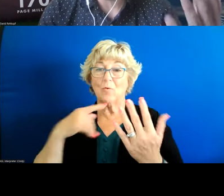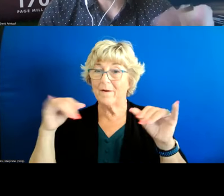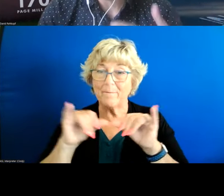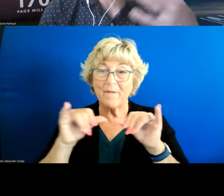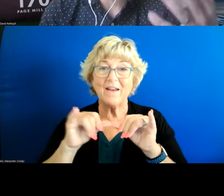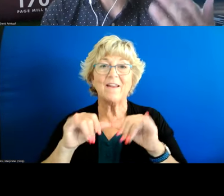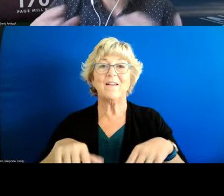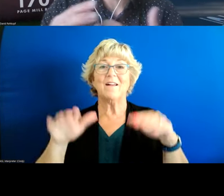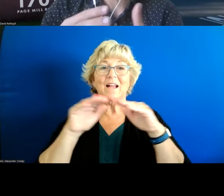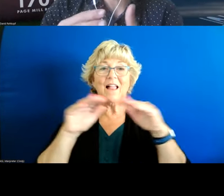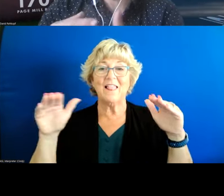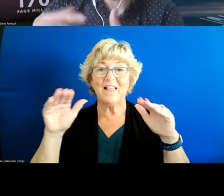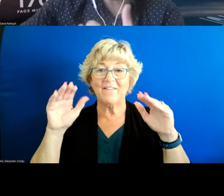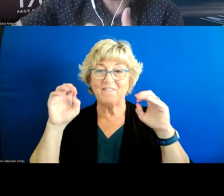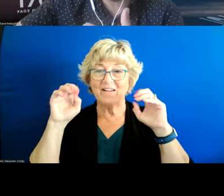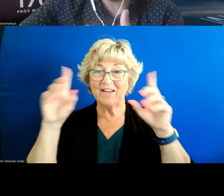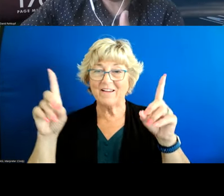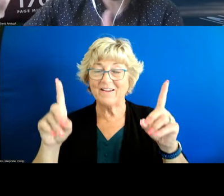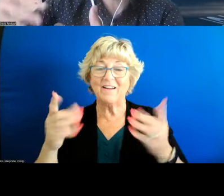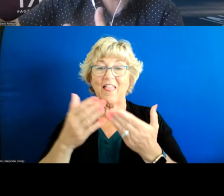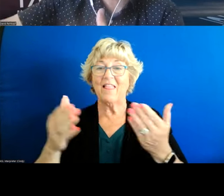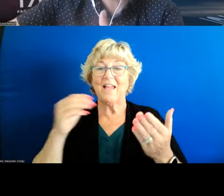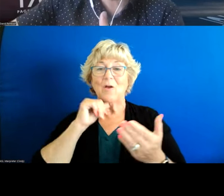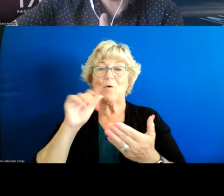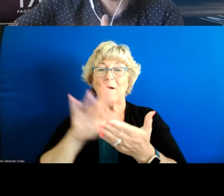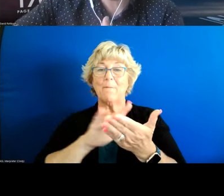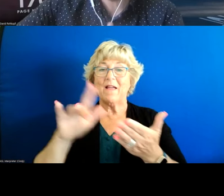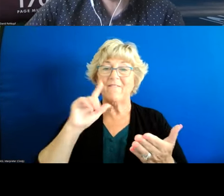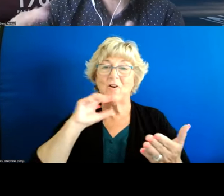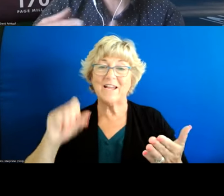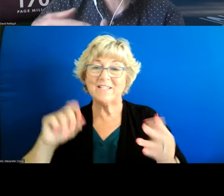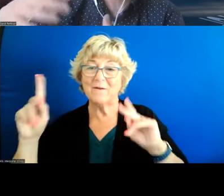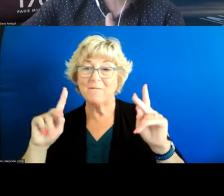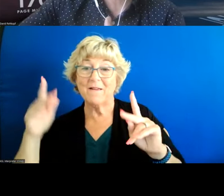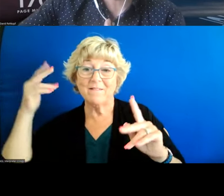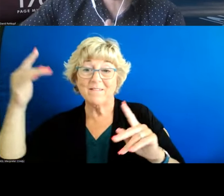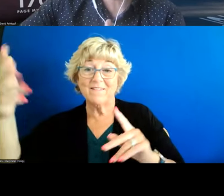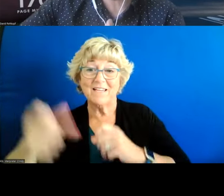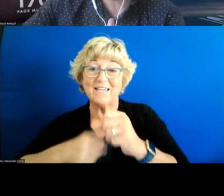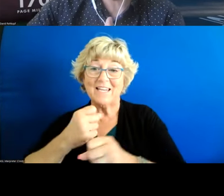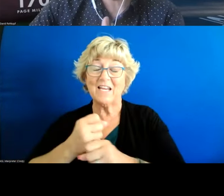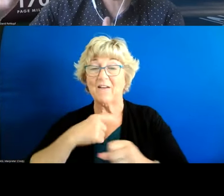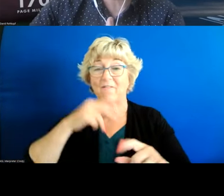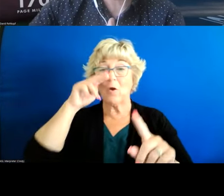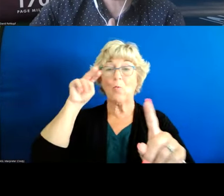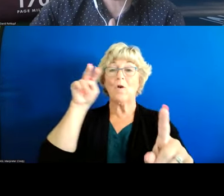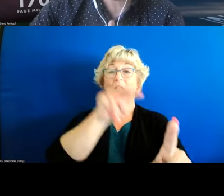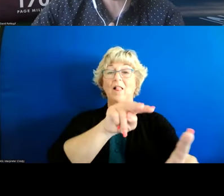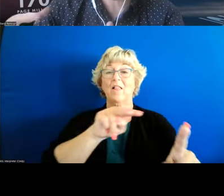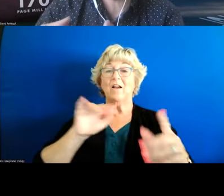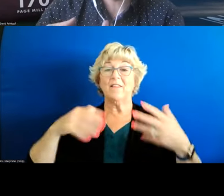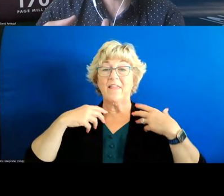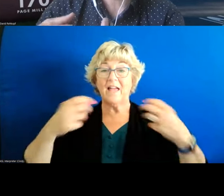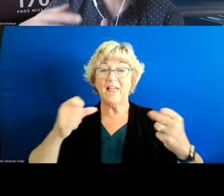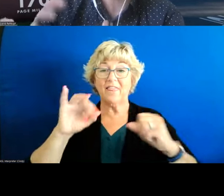level of education things that you know won't pay off for aging for many many years years but if we take sort of a long view of the health of the